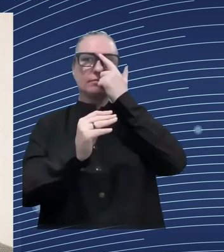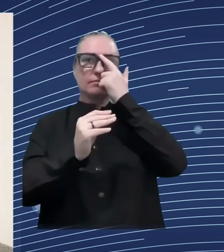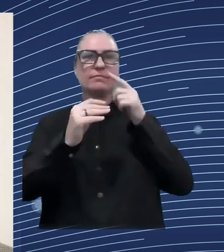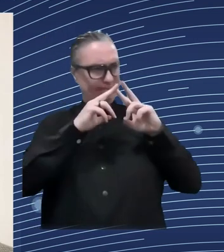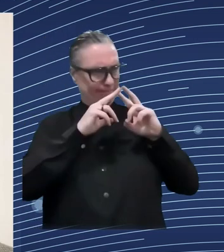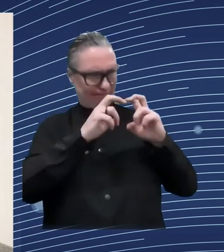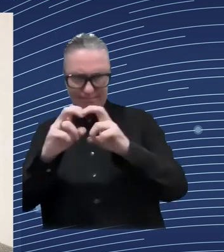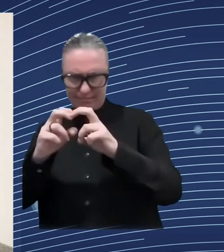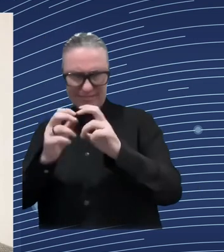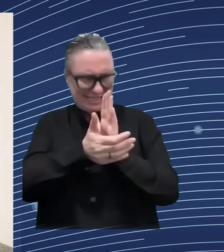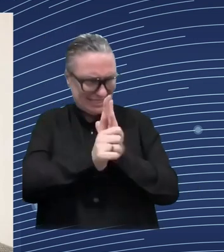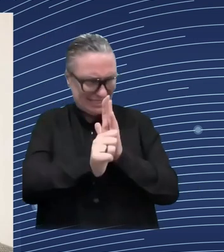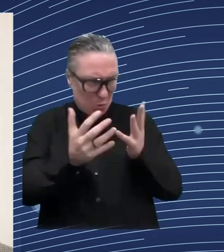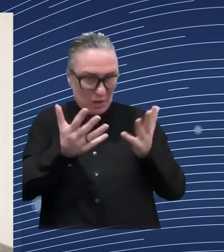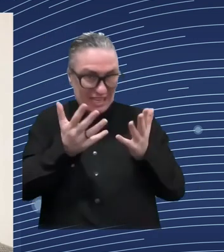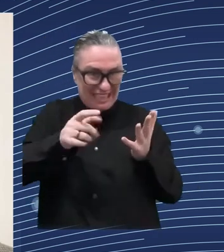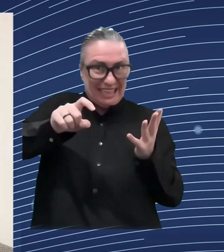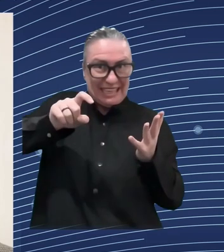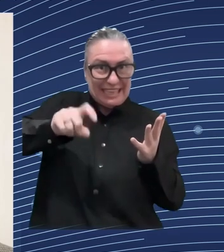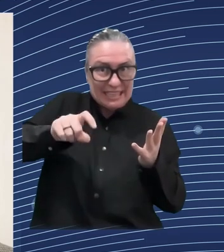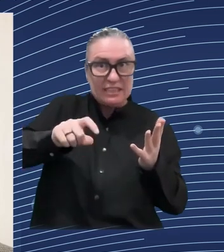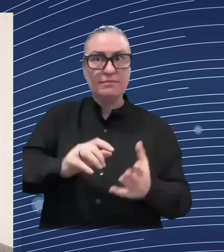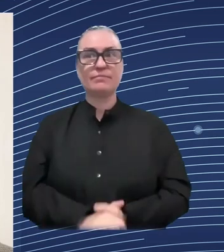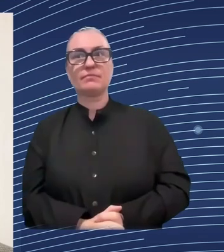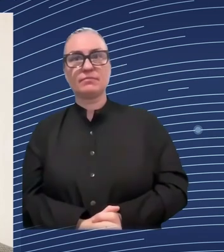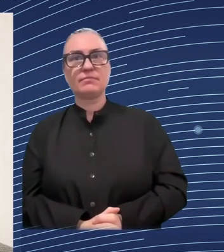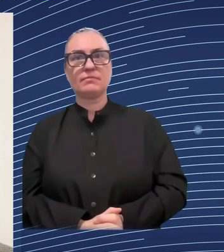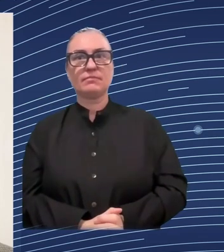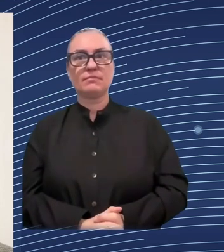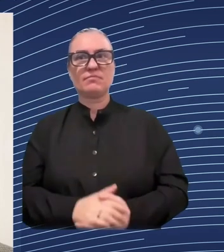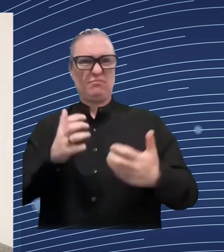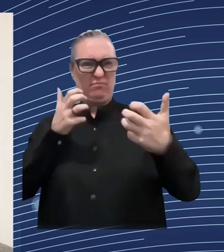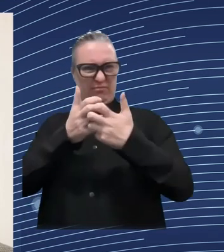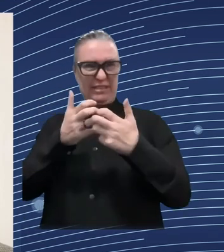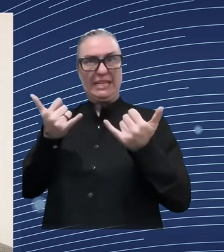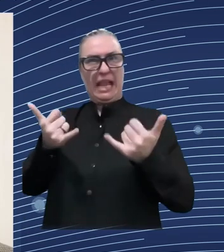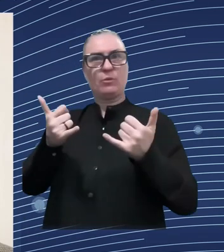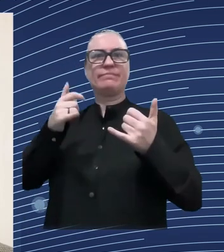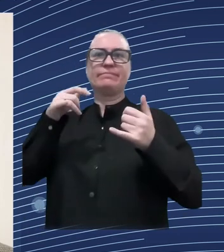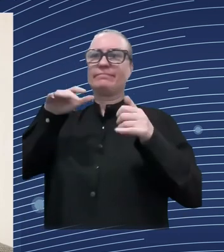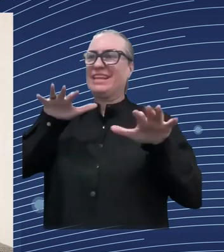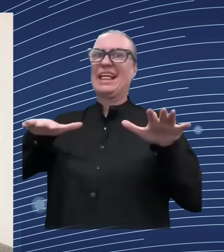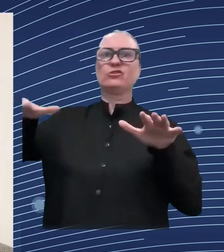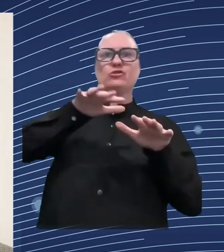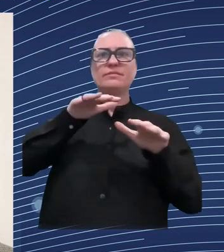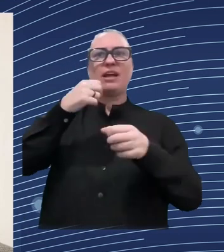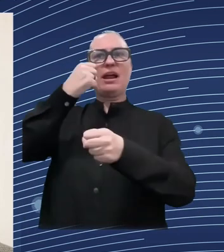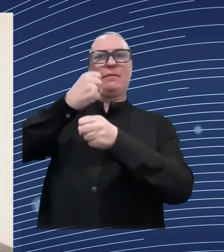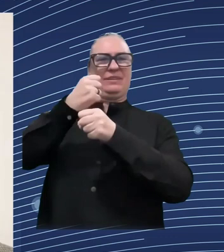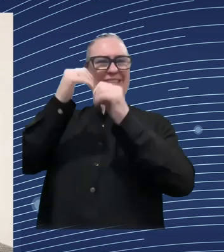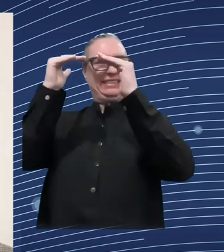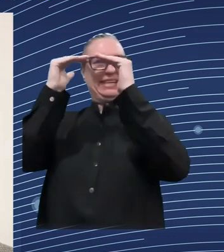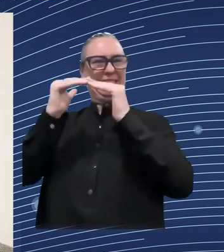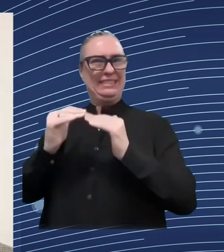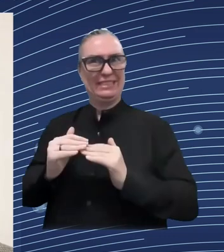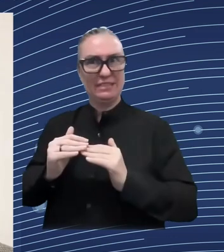with etf and very much looking forward in a few minutes to designing a an mou on them um we've also been working with the ministry